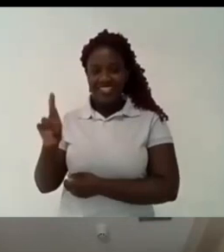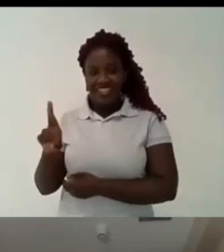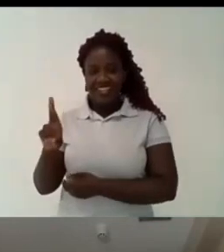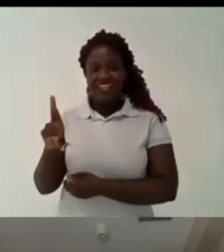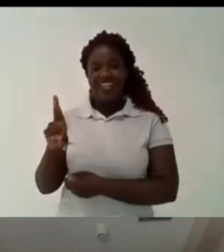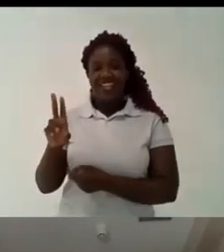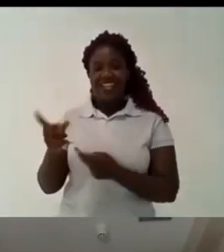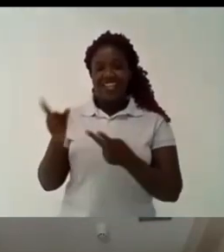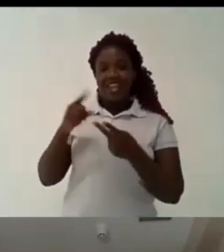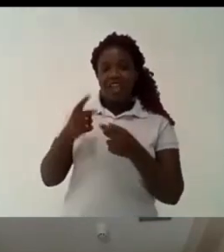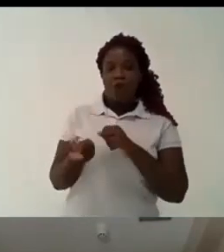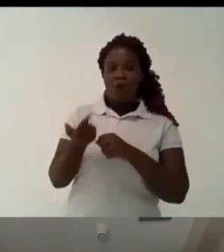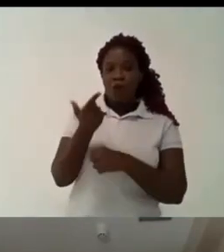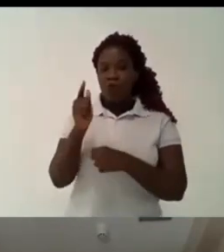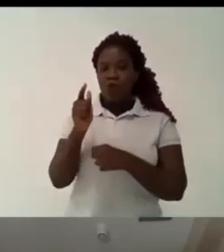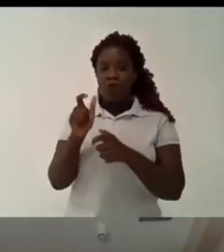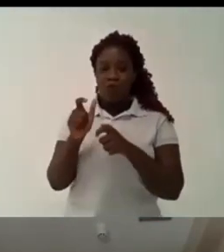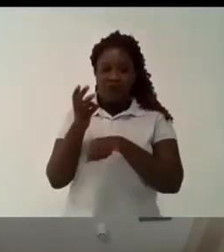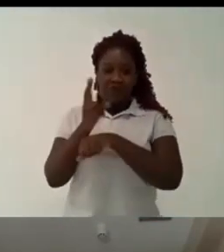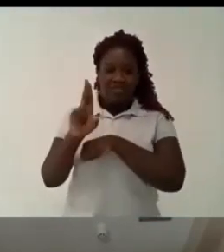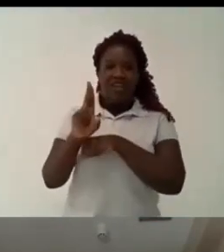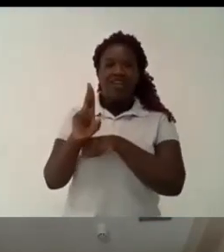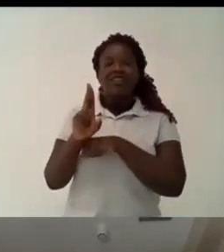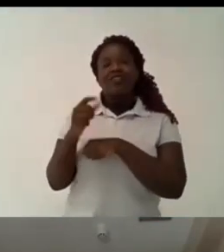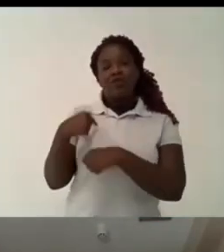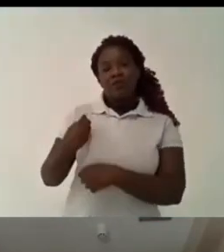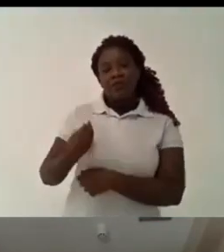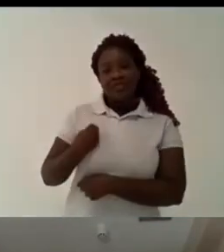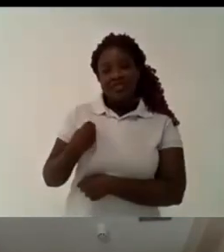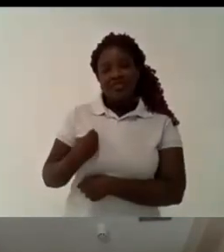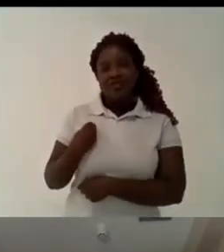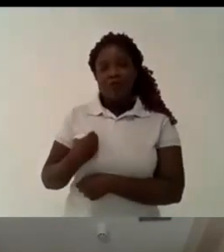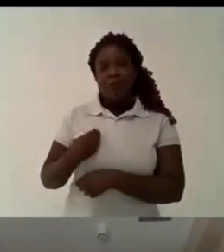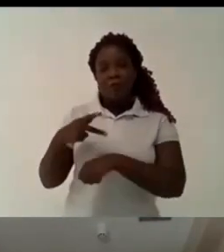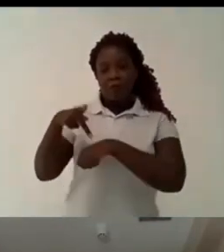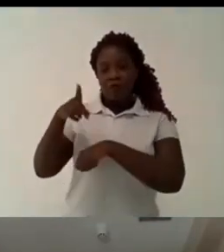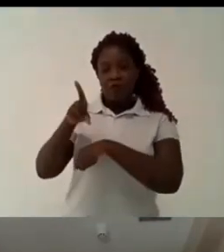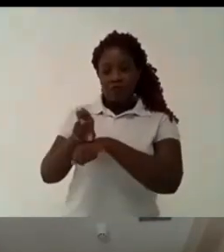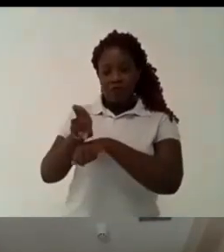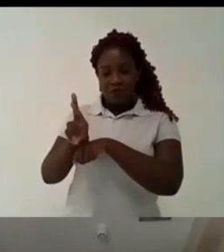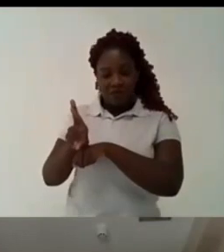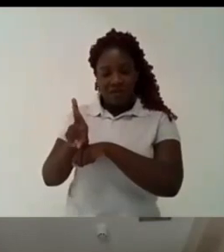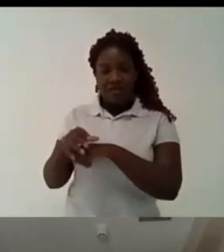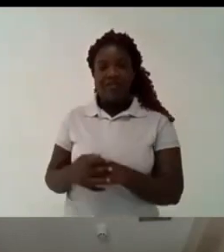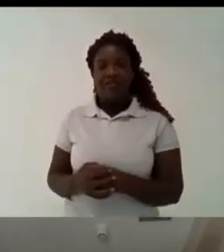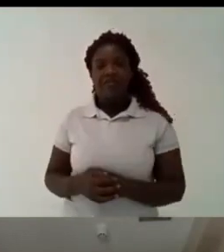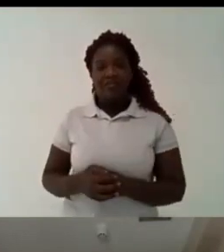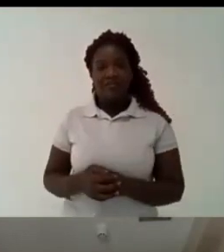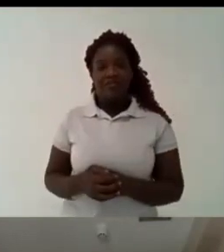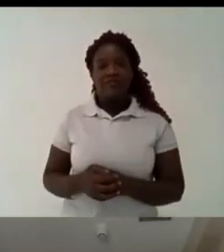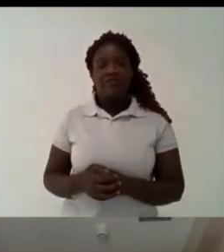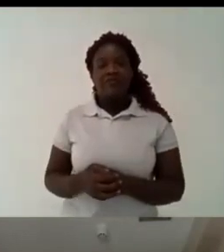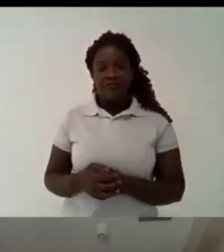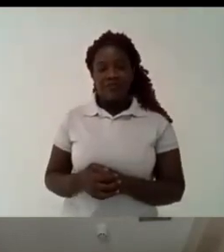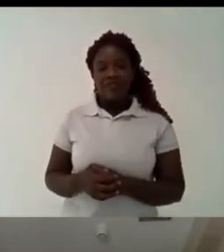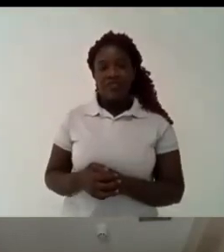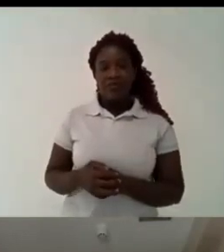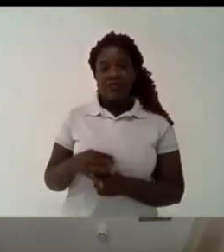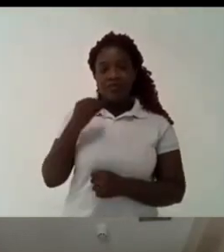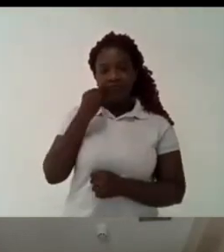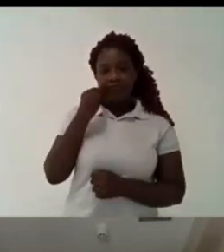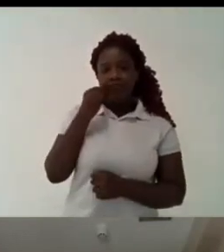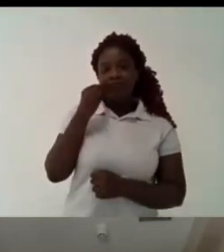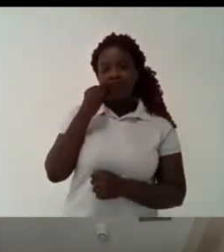and of course is very limited my experience with that because when i was in cambridge i was already doing my post